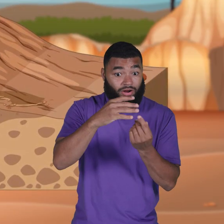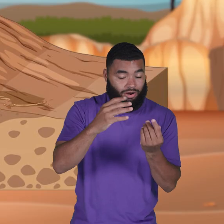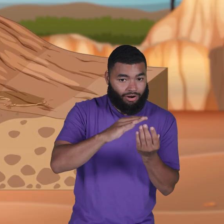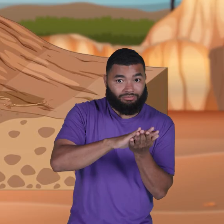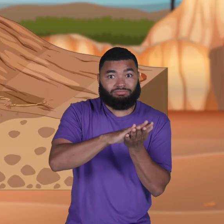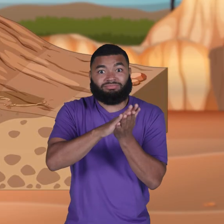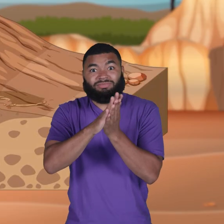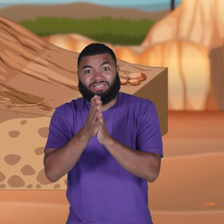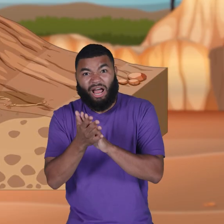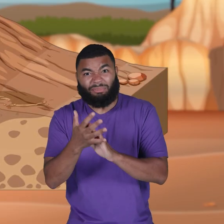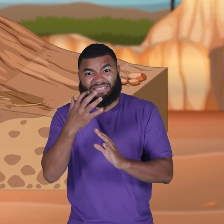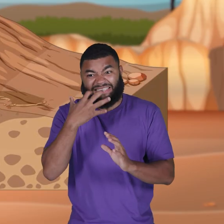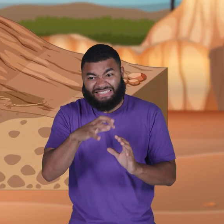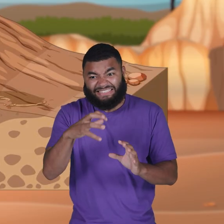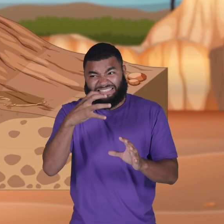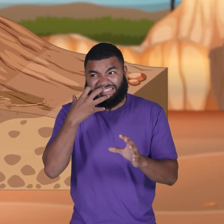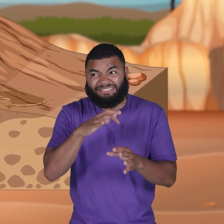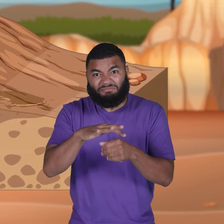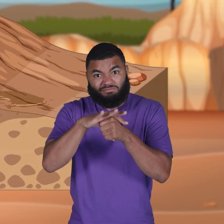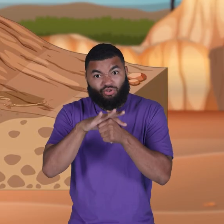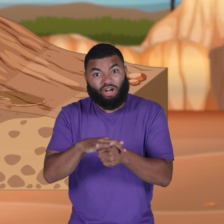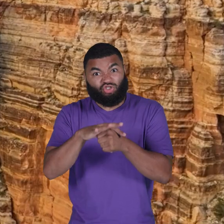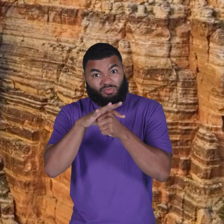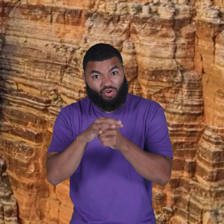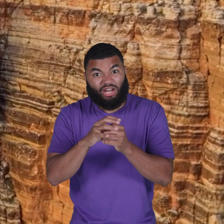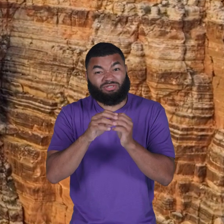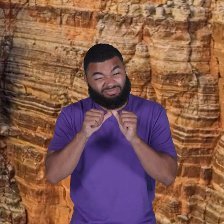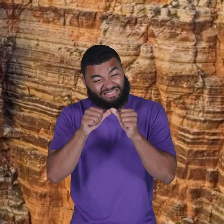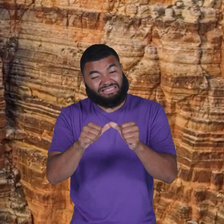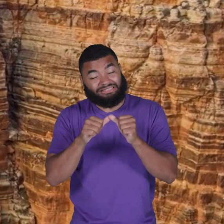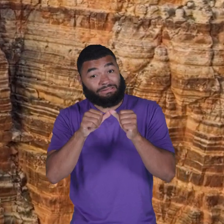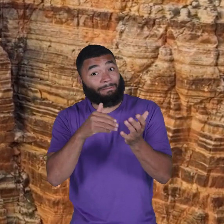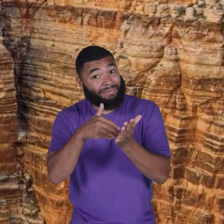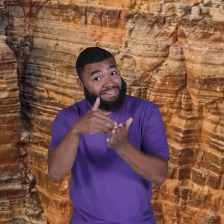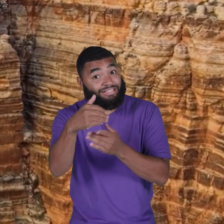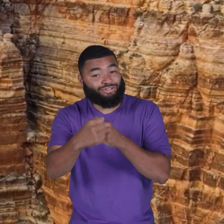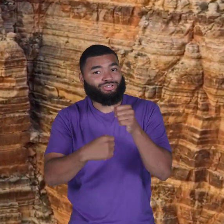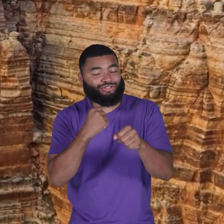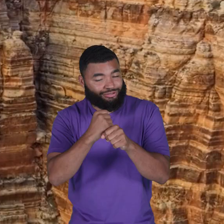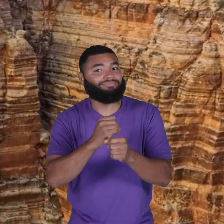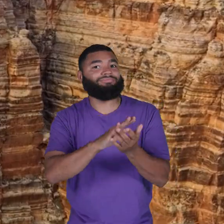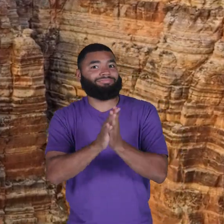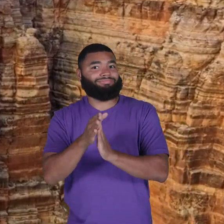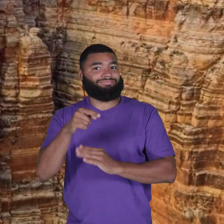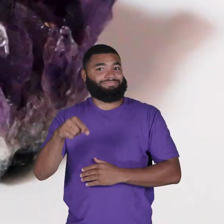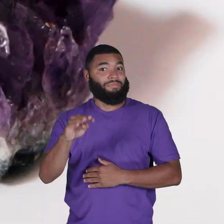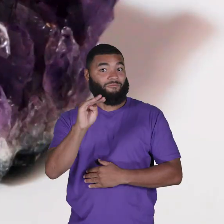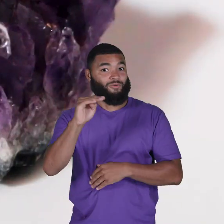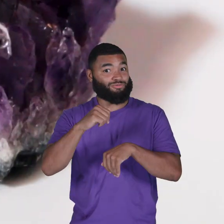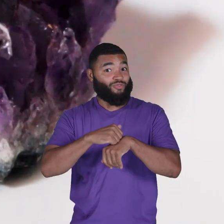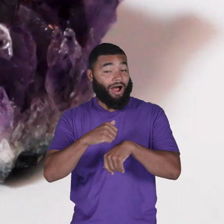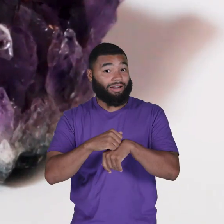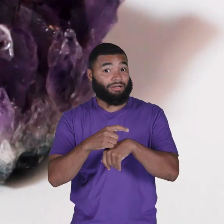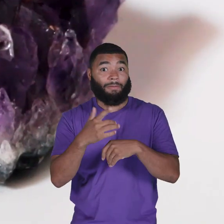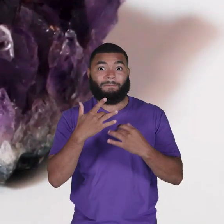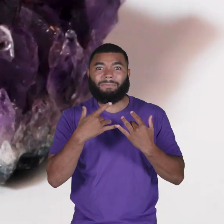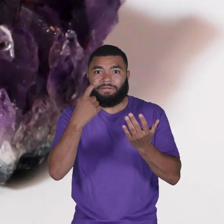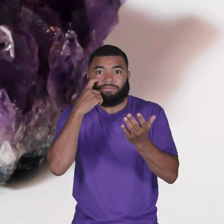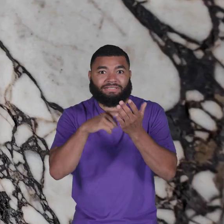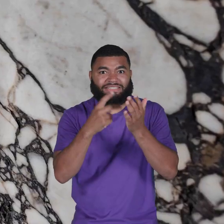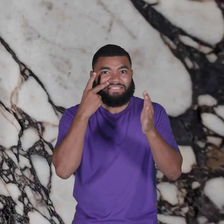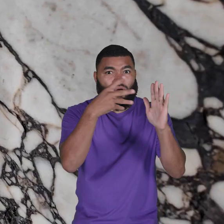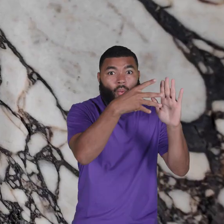over millions of years. These rocks often have ribbon-like layers and crystals in them.